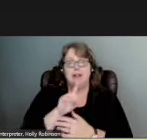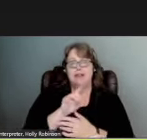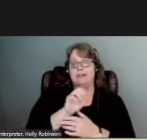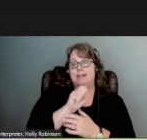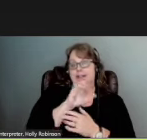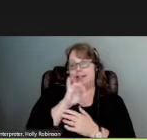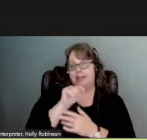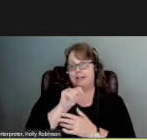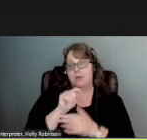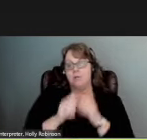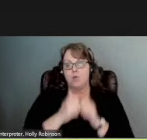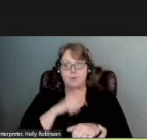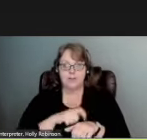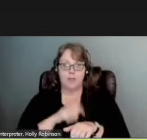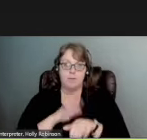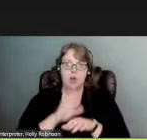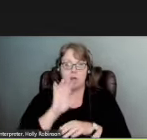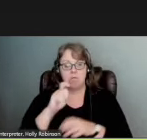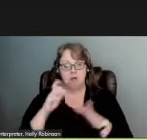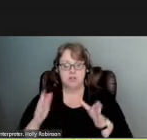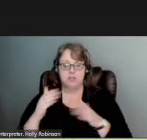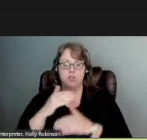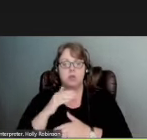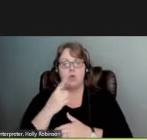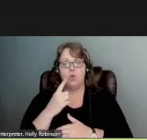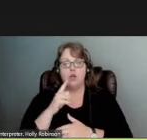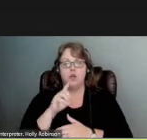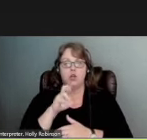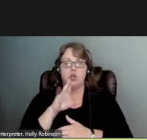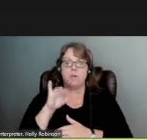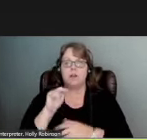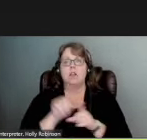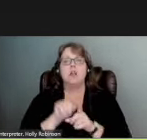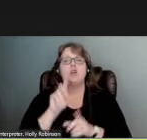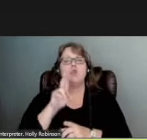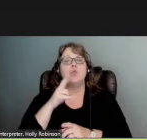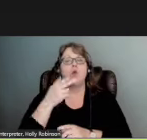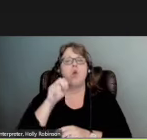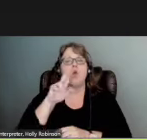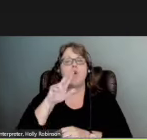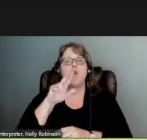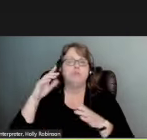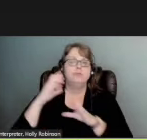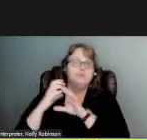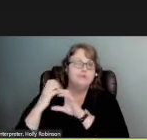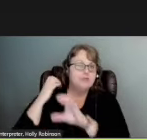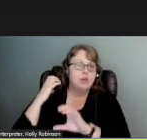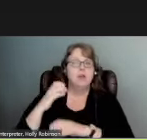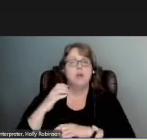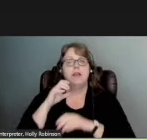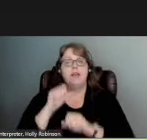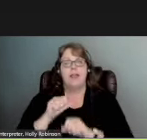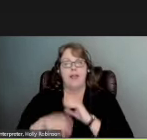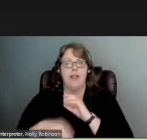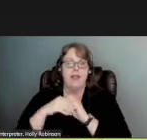housed in a box as shown on the right it's about a cubic meter in size so the size of a U-Haul moving box. You can collect water by adsorbing desorbing and